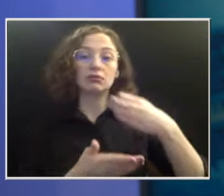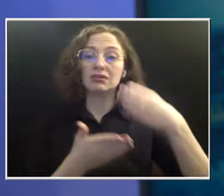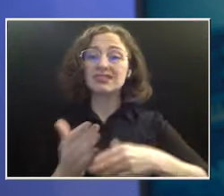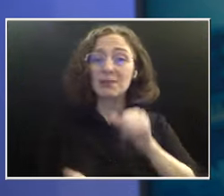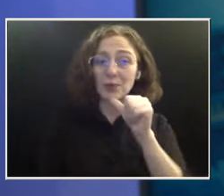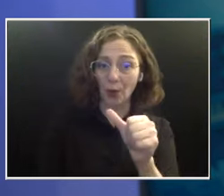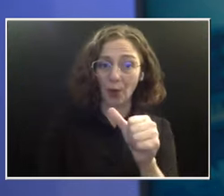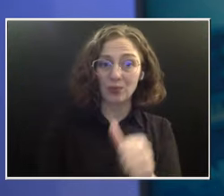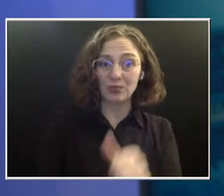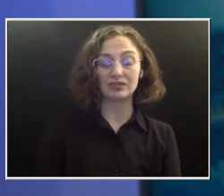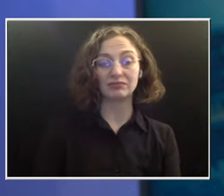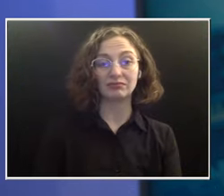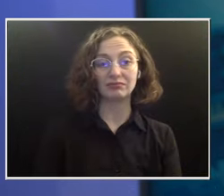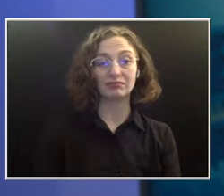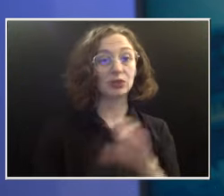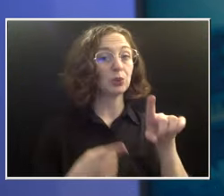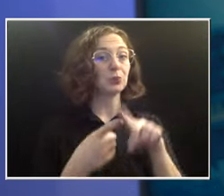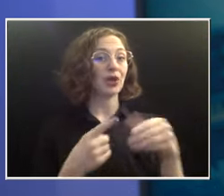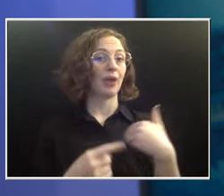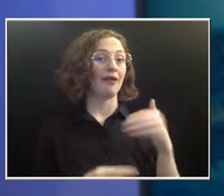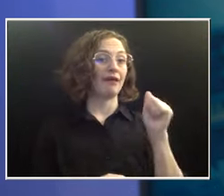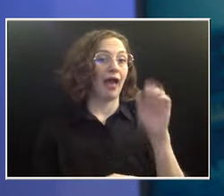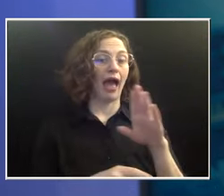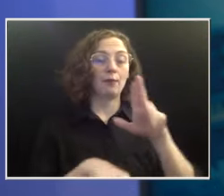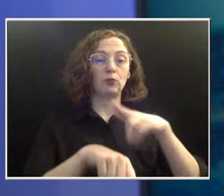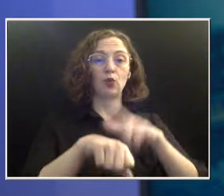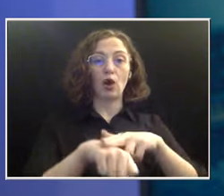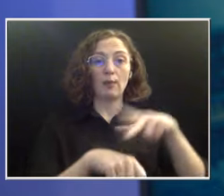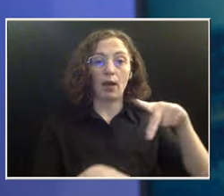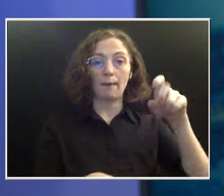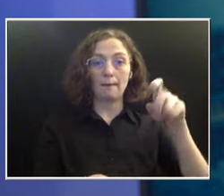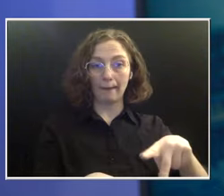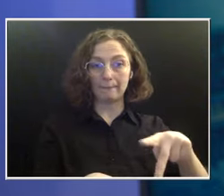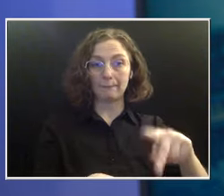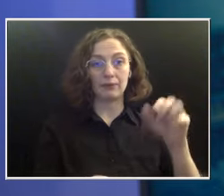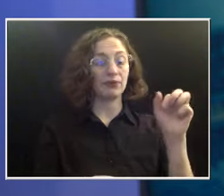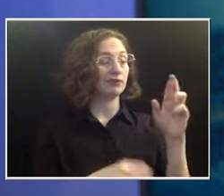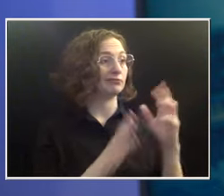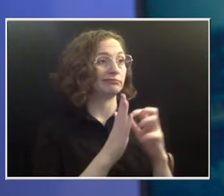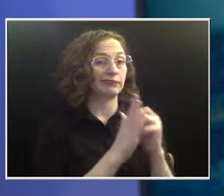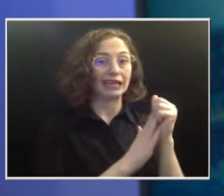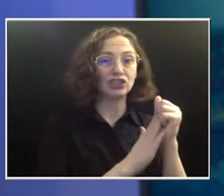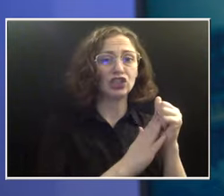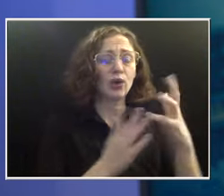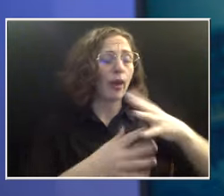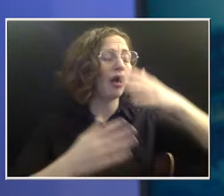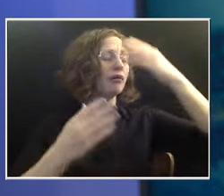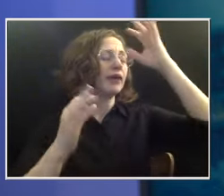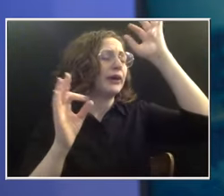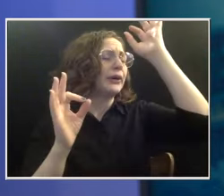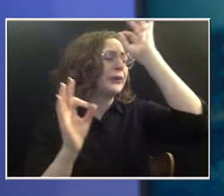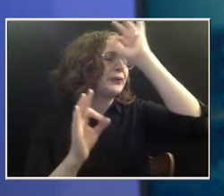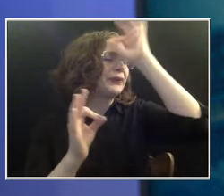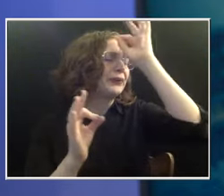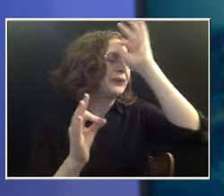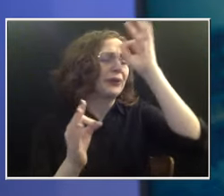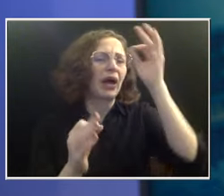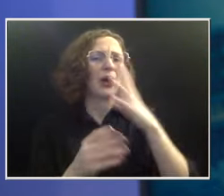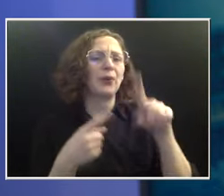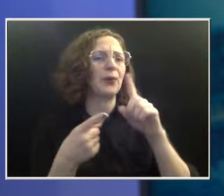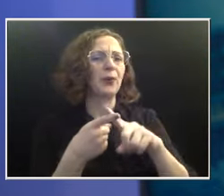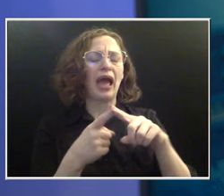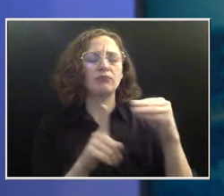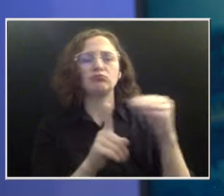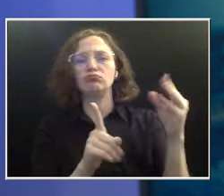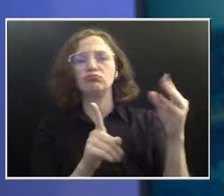an abnormal pap or cancer, you have no idea when you were exposed to HPV. It was likely years and years and years before. So I think there's a